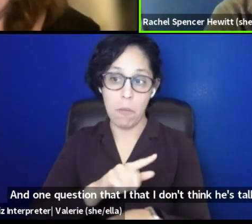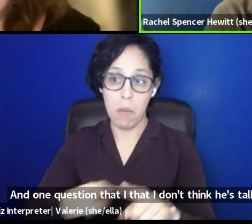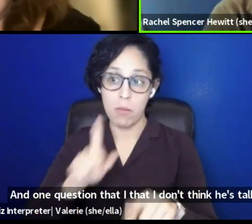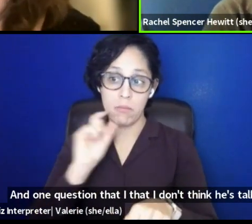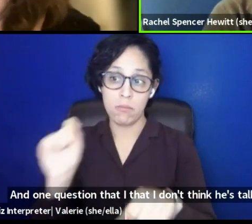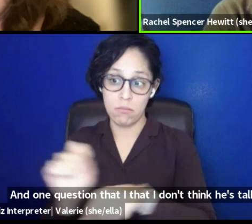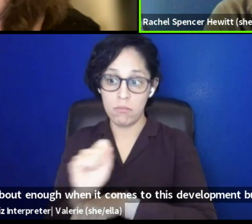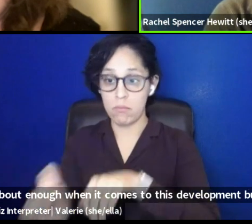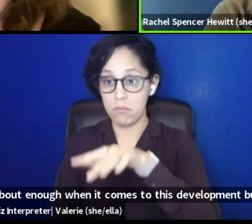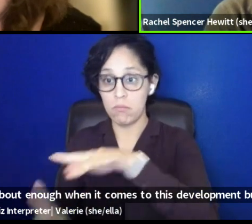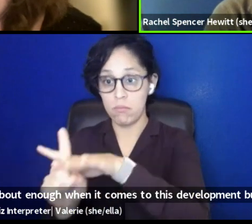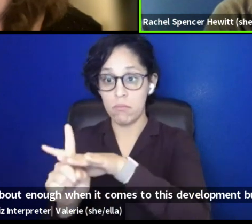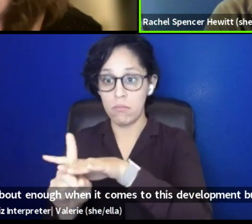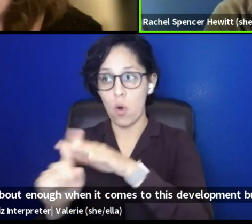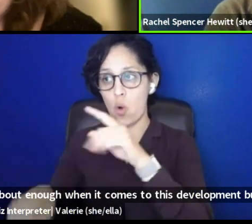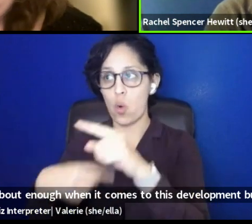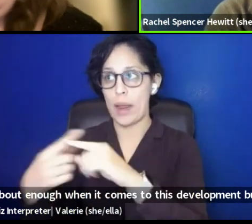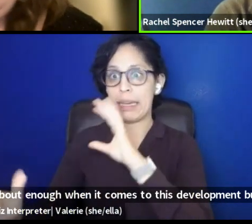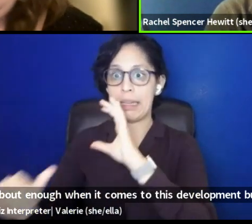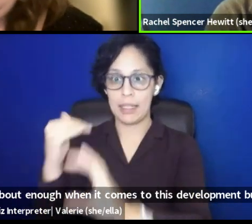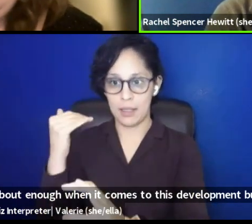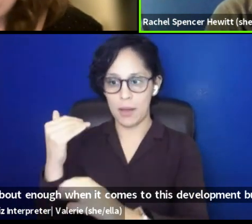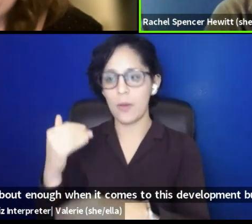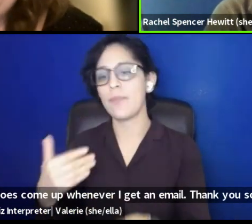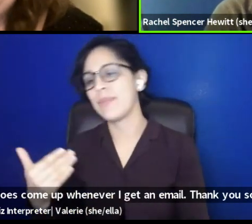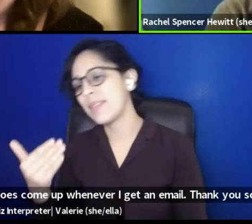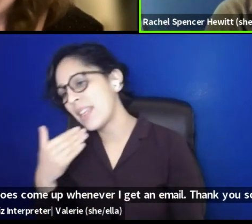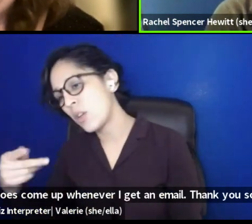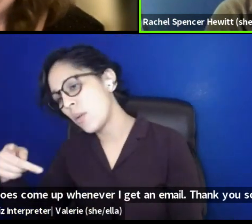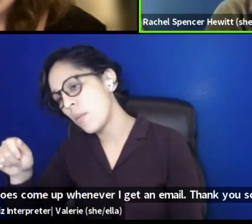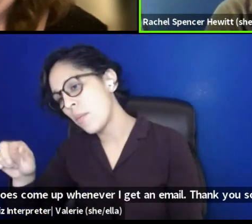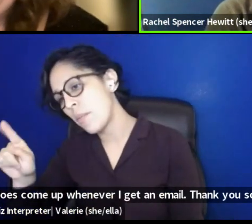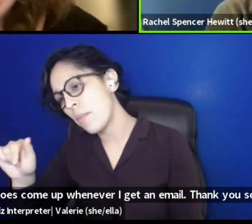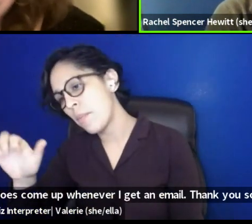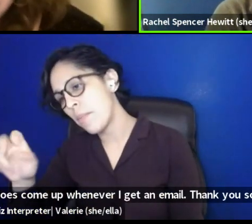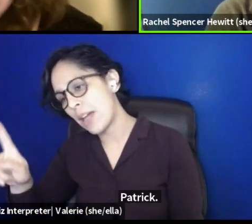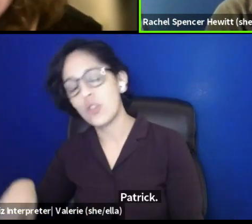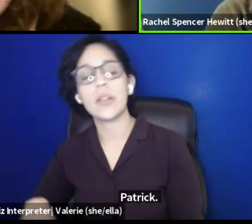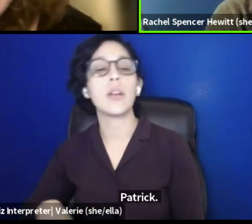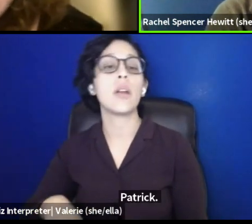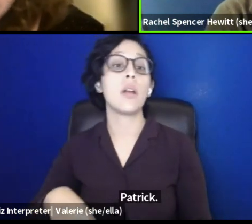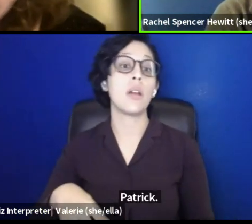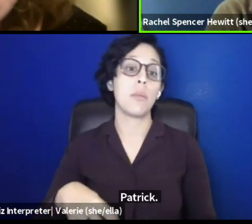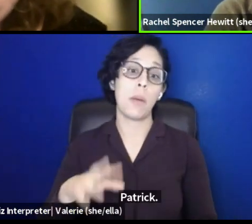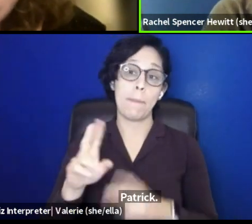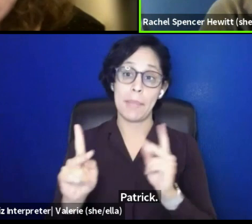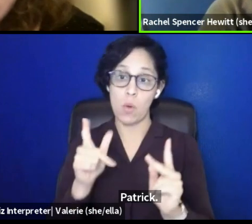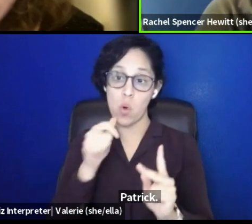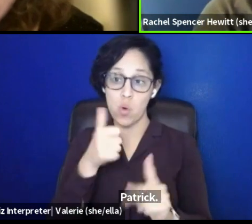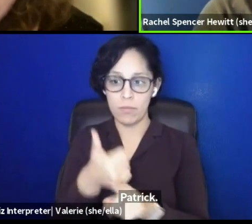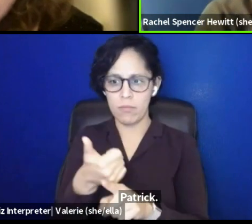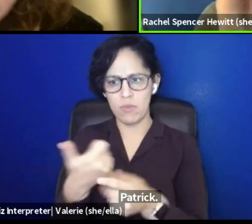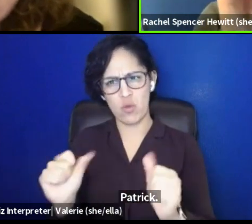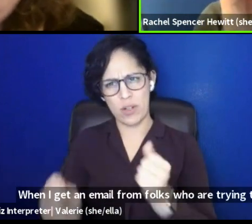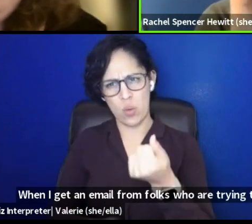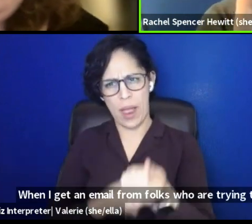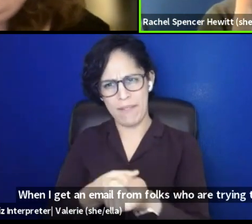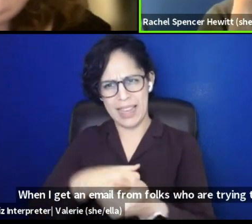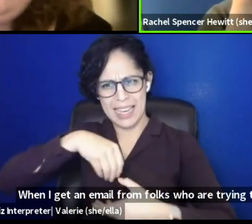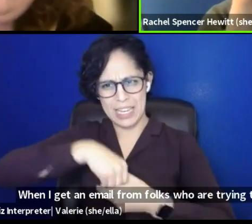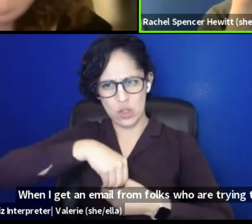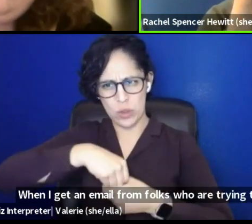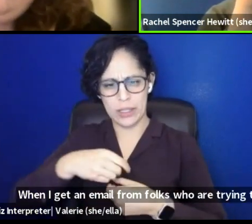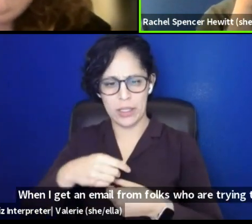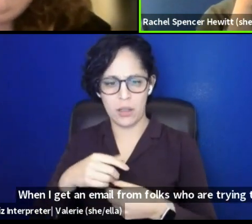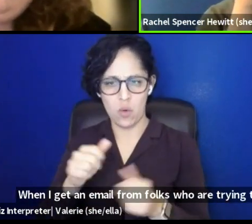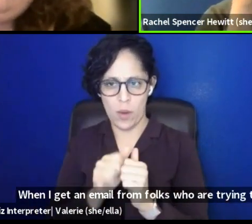I get an email. Um, thank you so much, Patrick. When I get an email from folks who, um, are trying to advocate internally in their organization